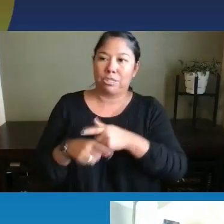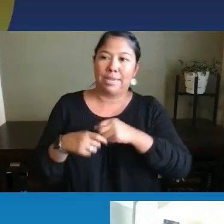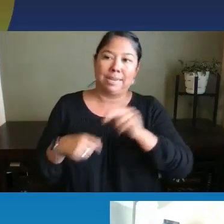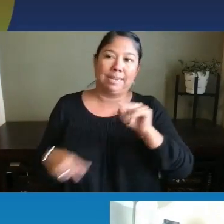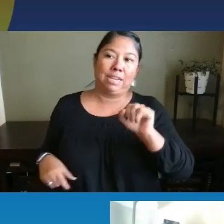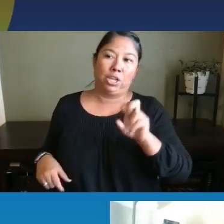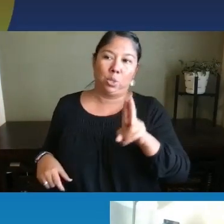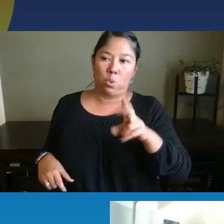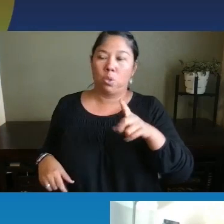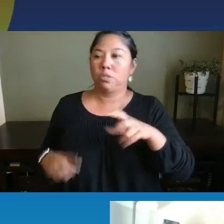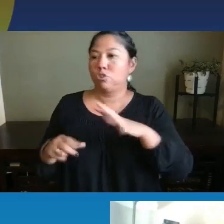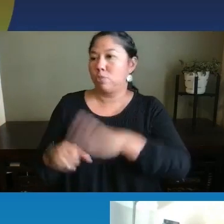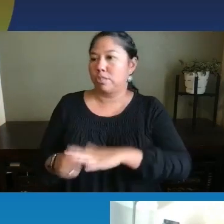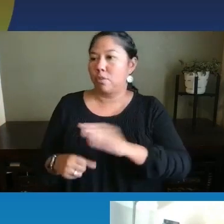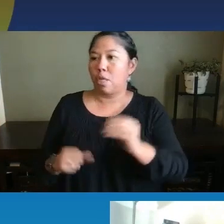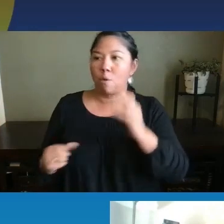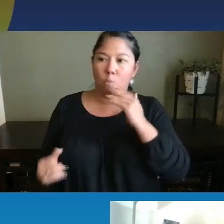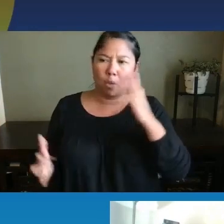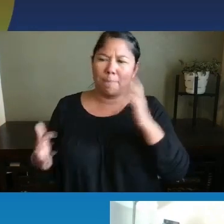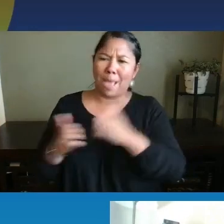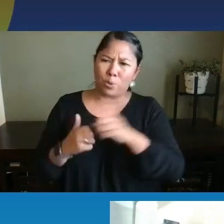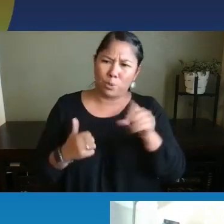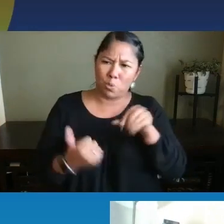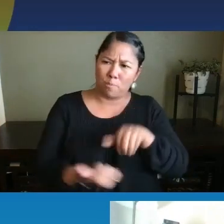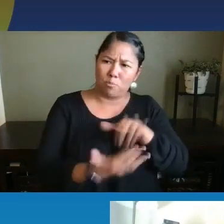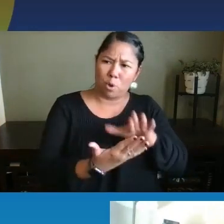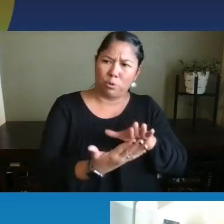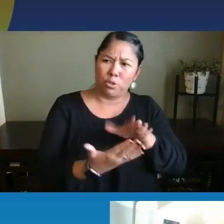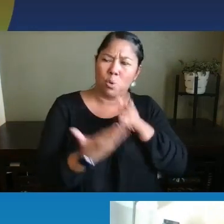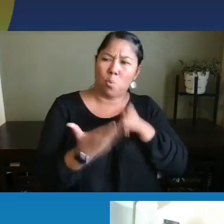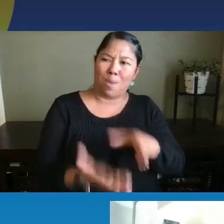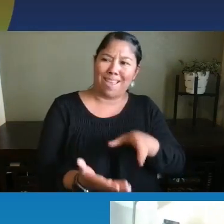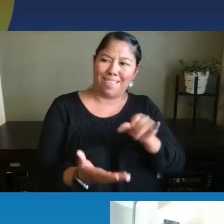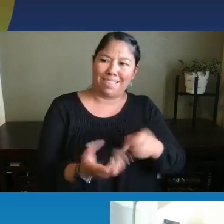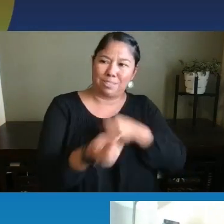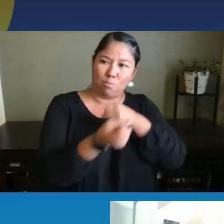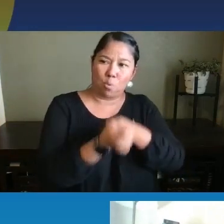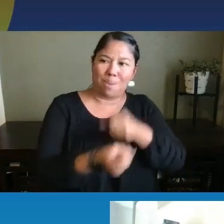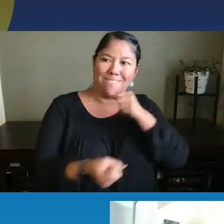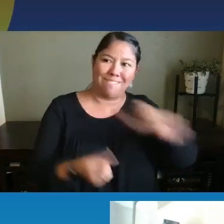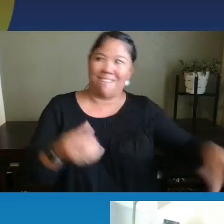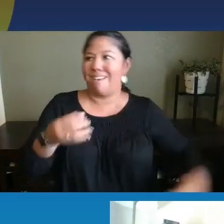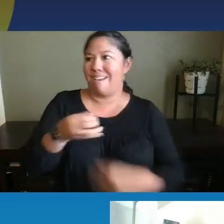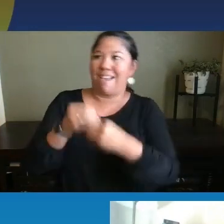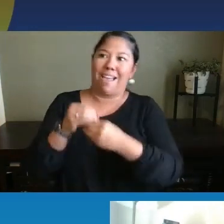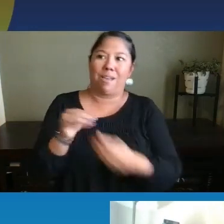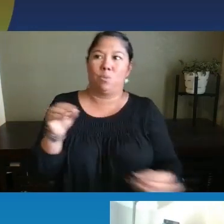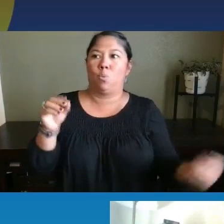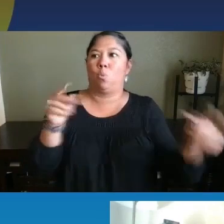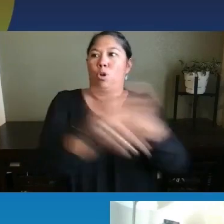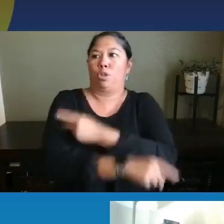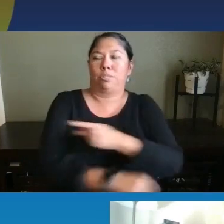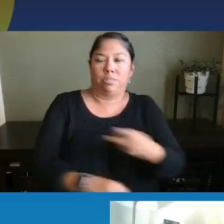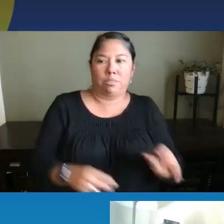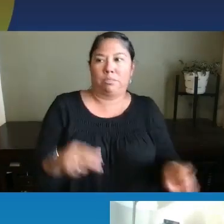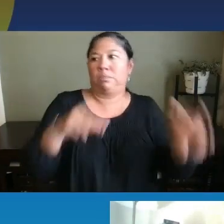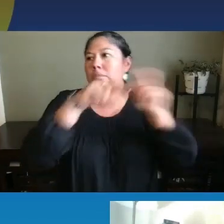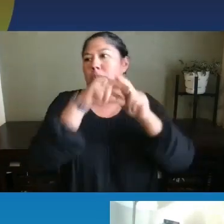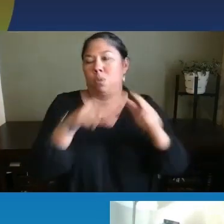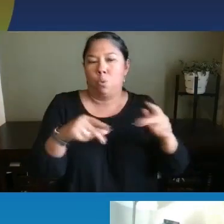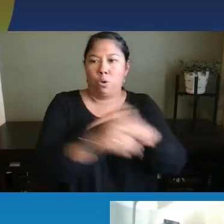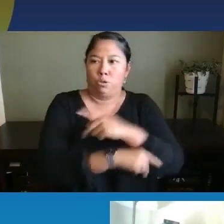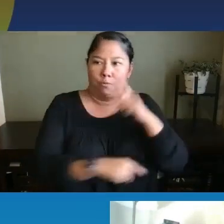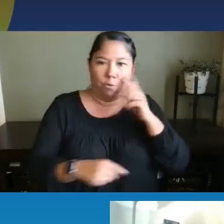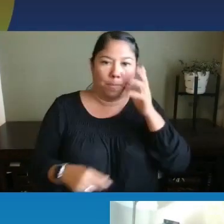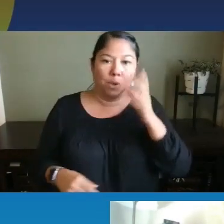and overwhelming. How do you approach this in a way that's supportive and not adding another thing for parents to do? We